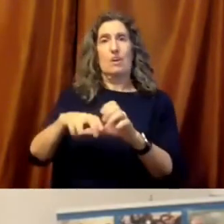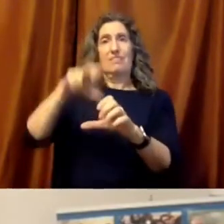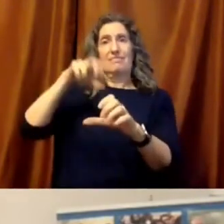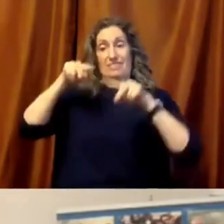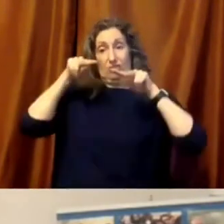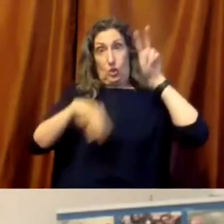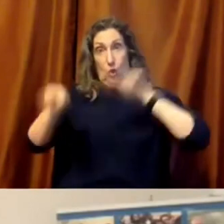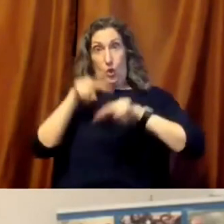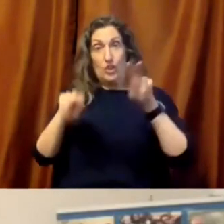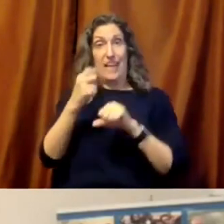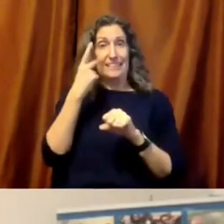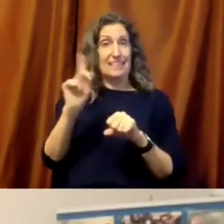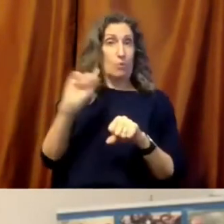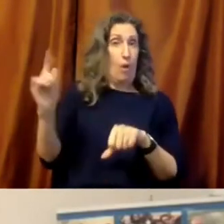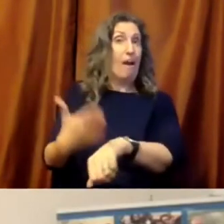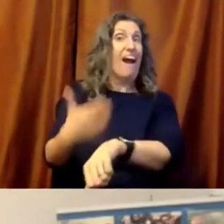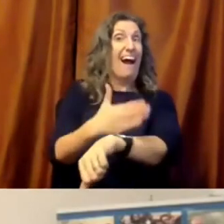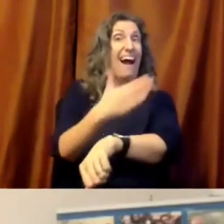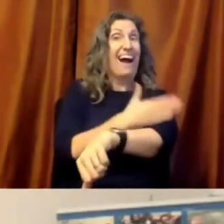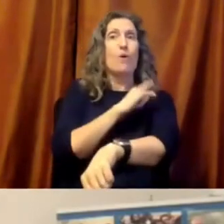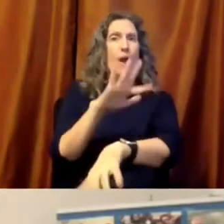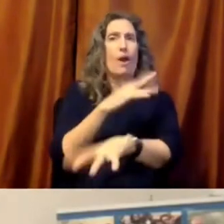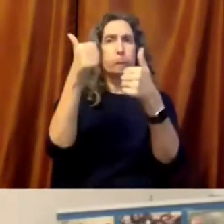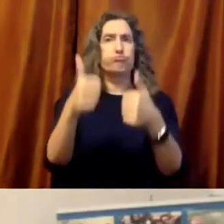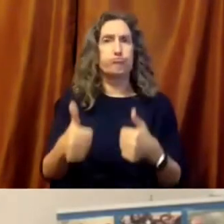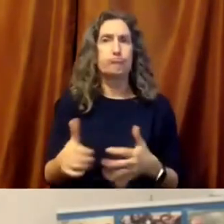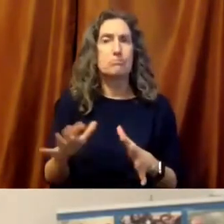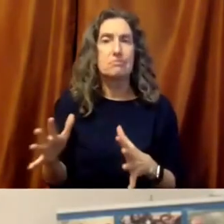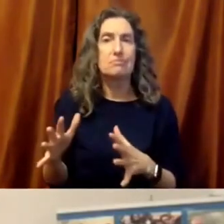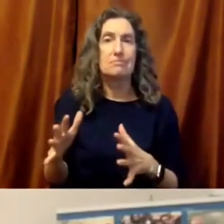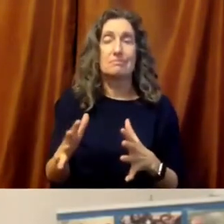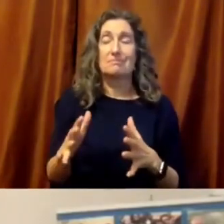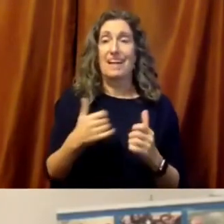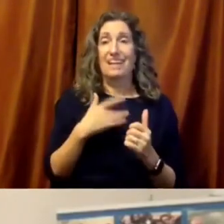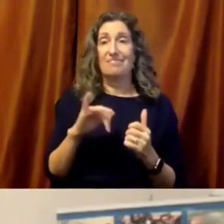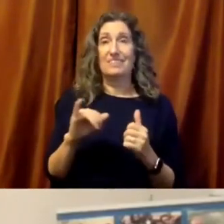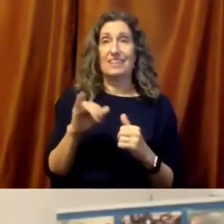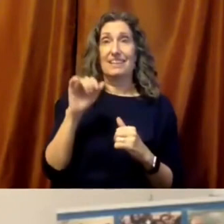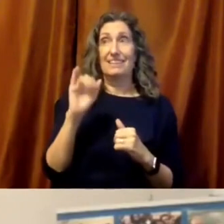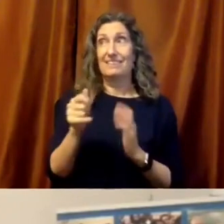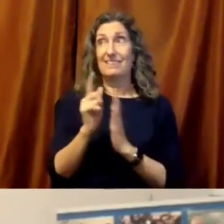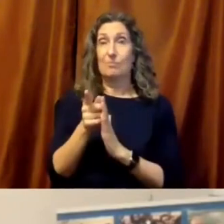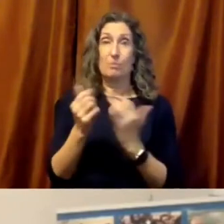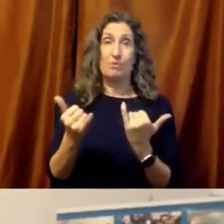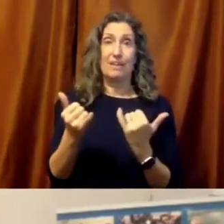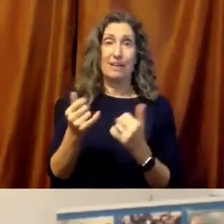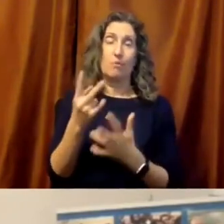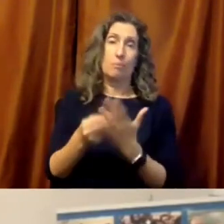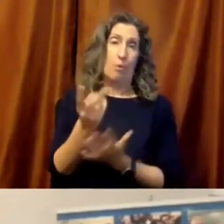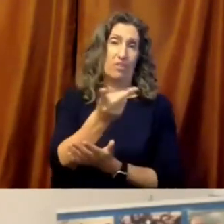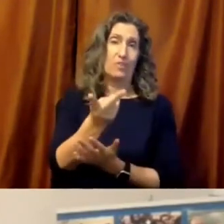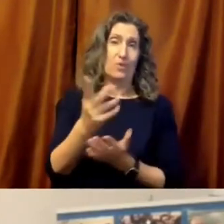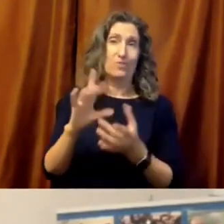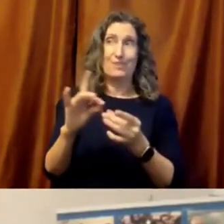and where we're falling backwards. And it feels like this moment now. And you